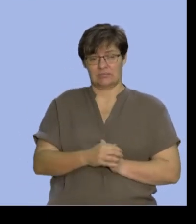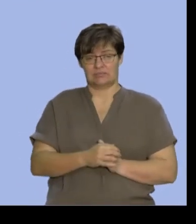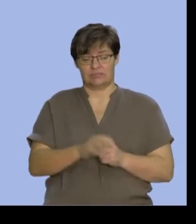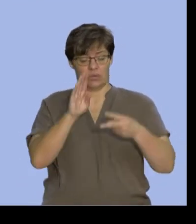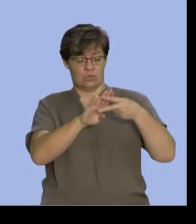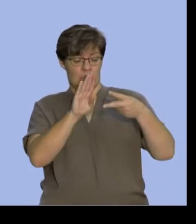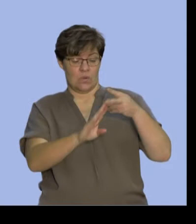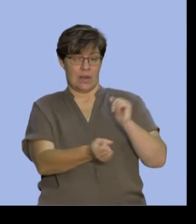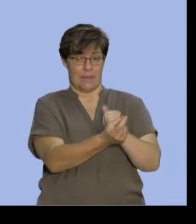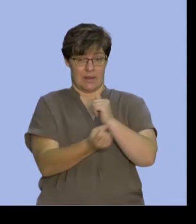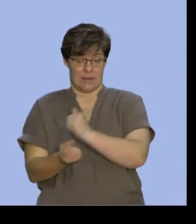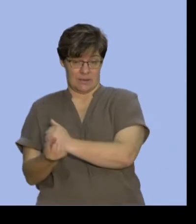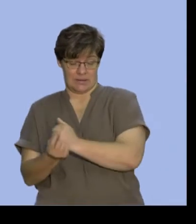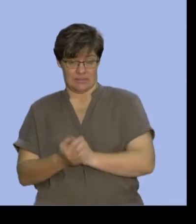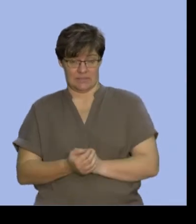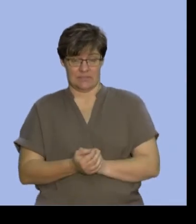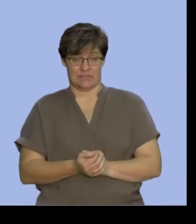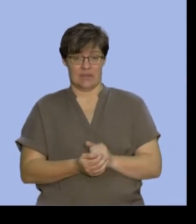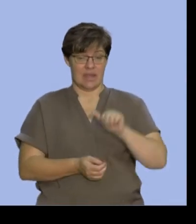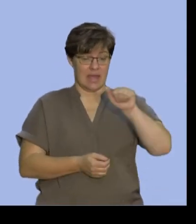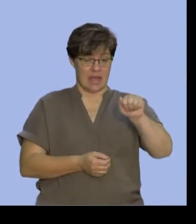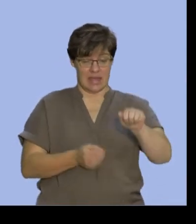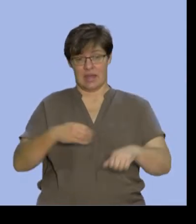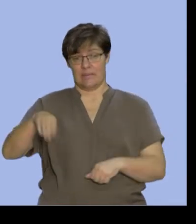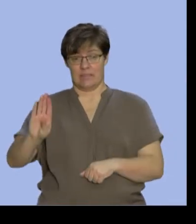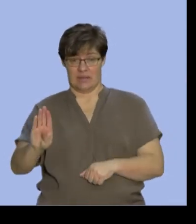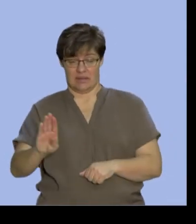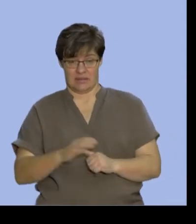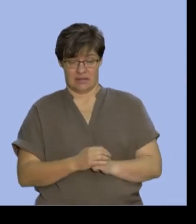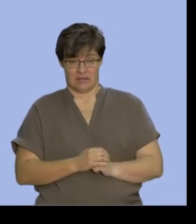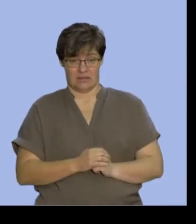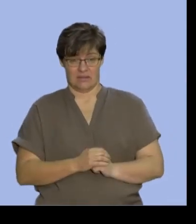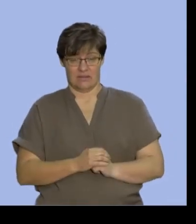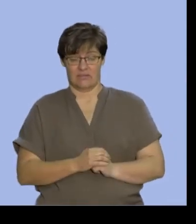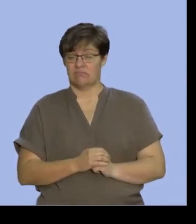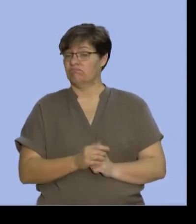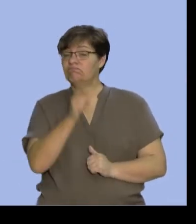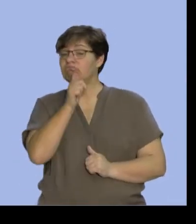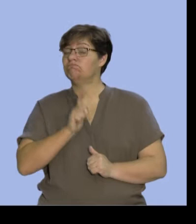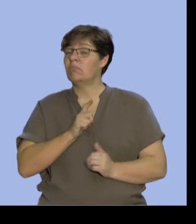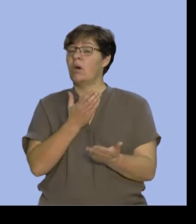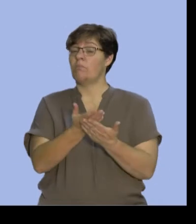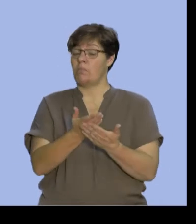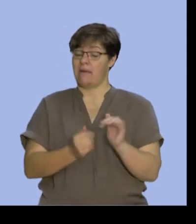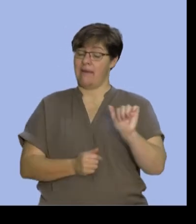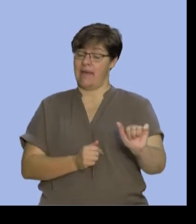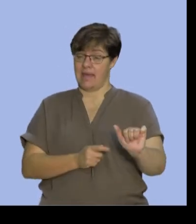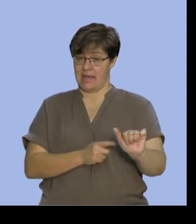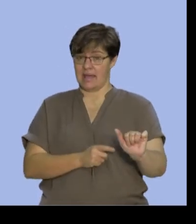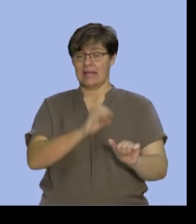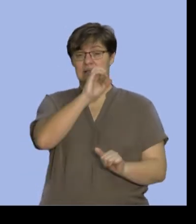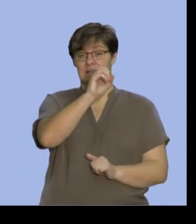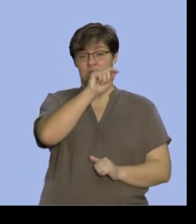events. A and B. And we're told that the probability of A is 0